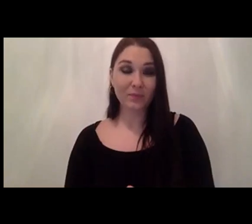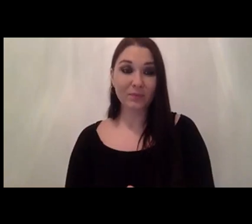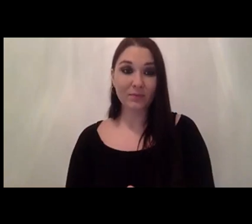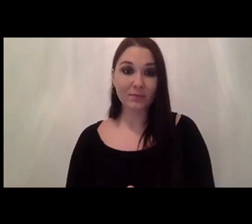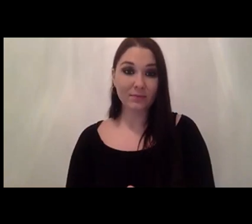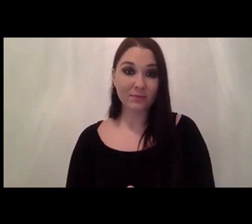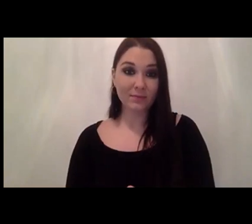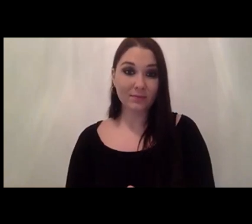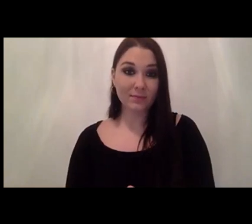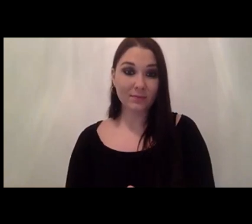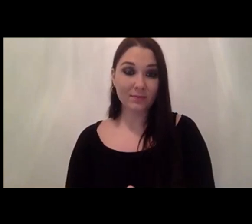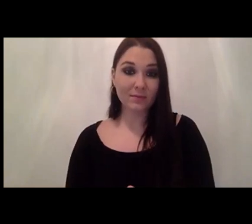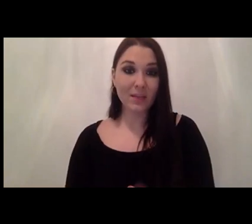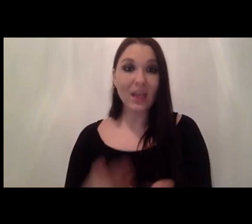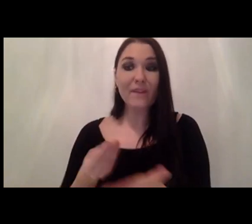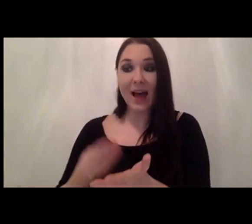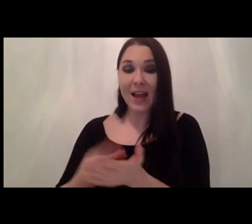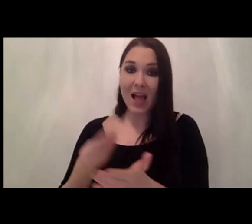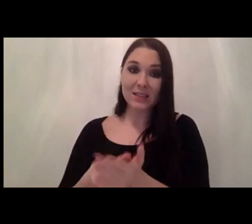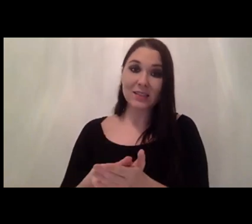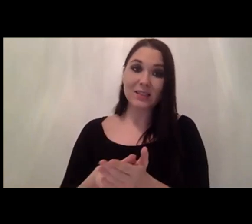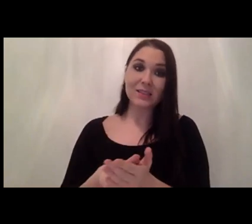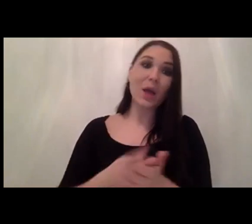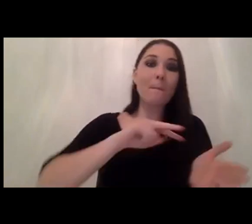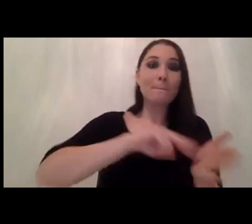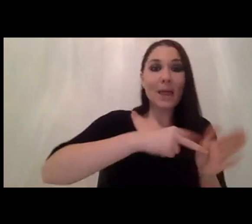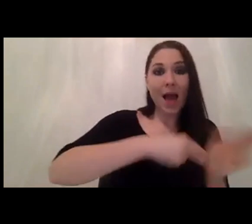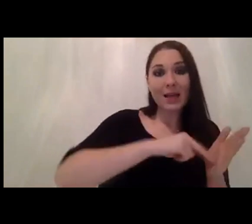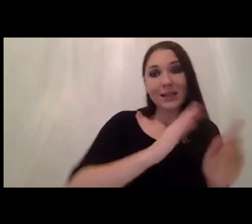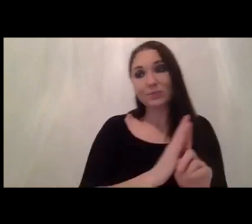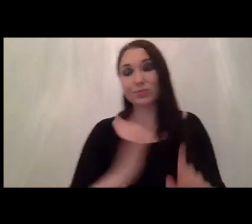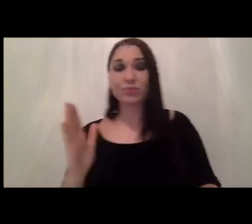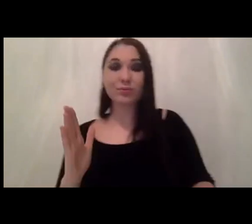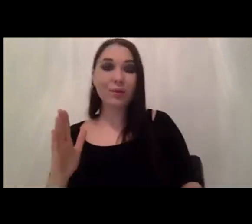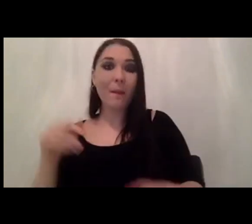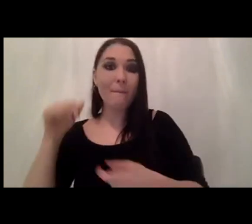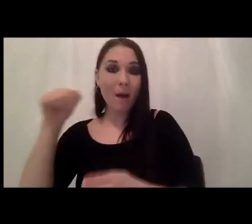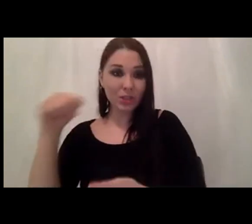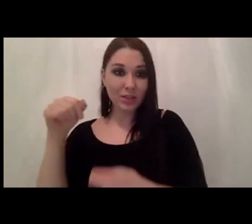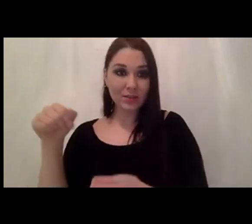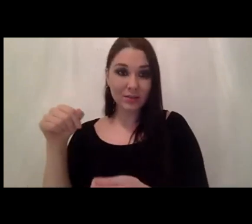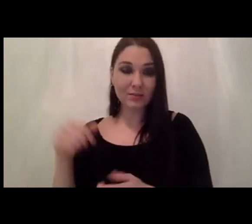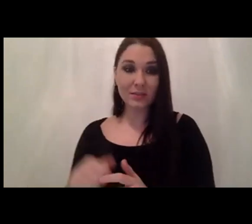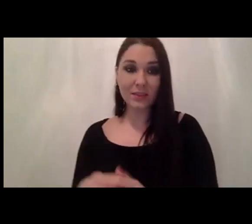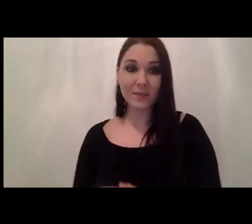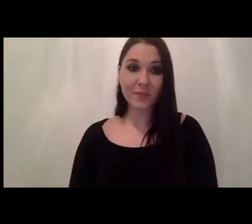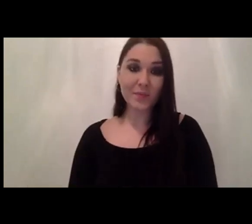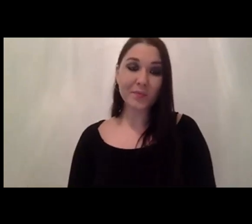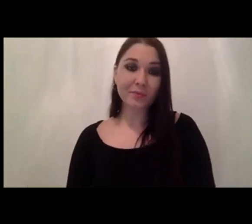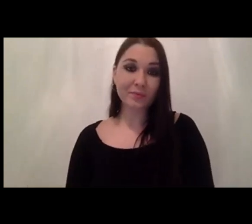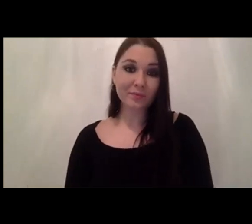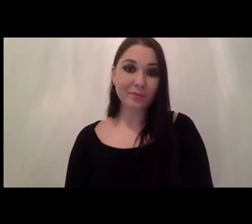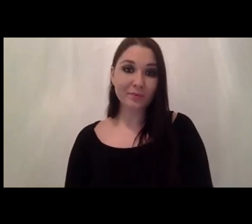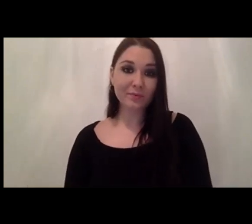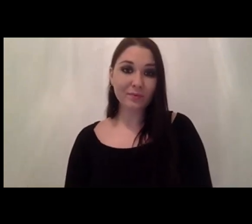implementation time time budget and so on it's um um um at this point